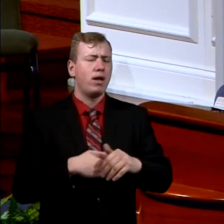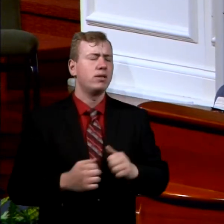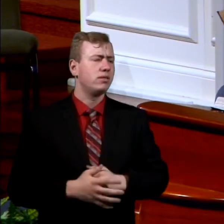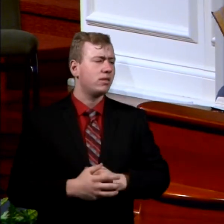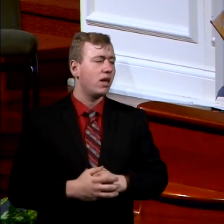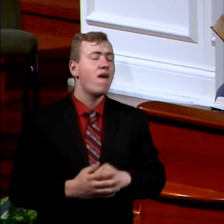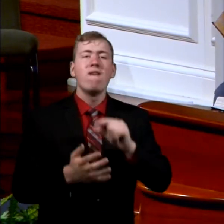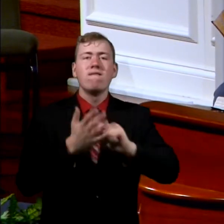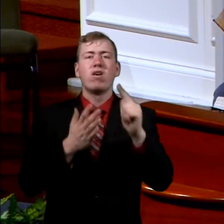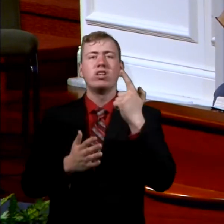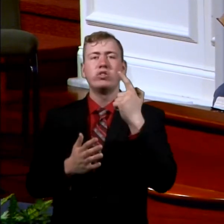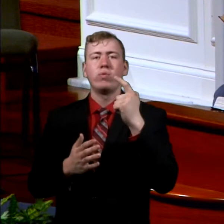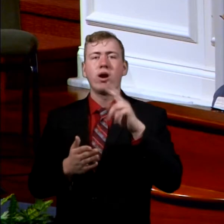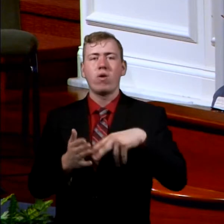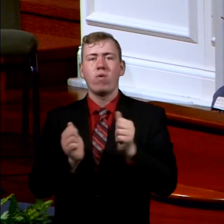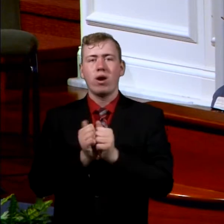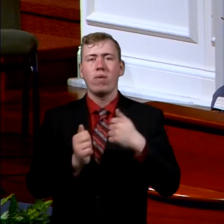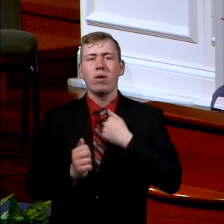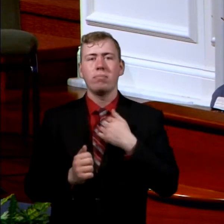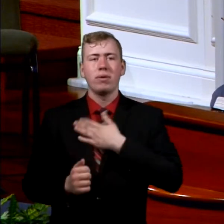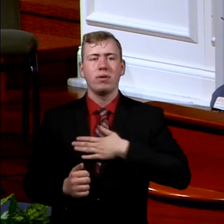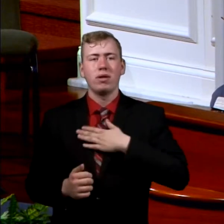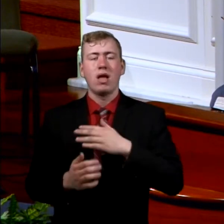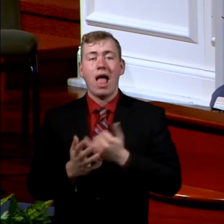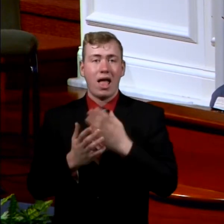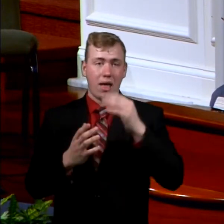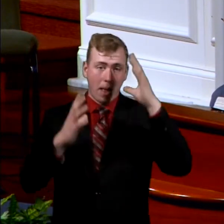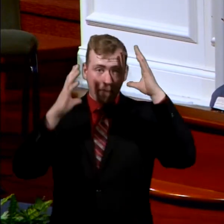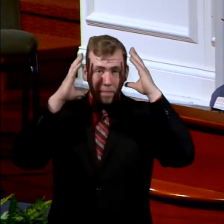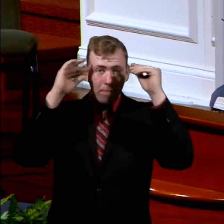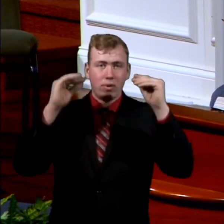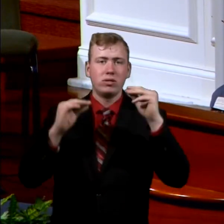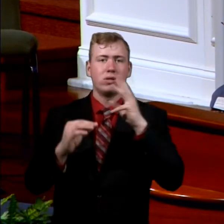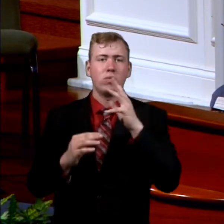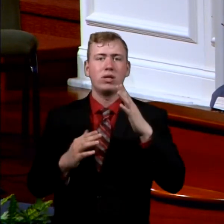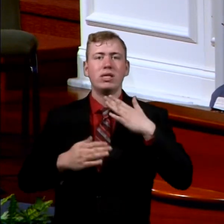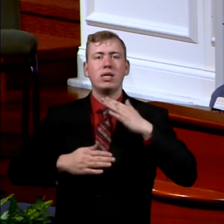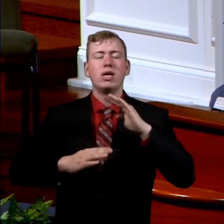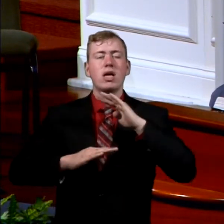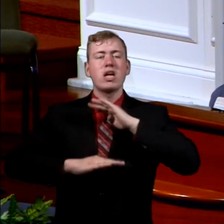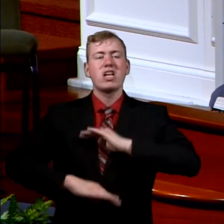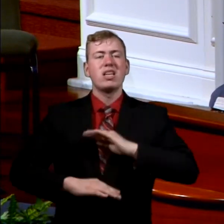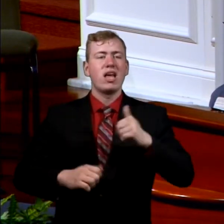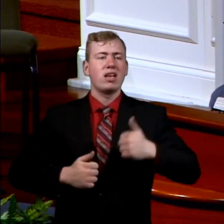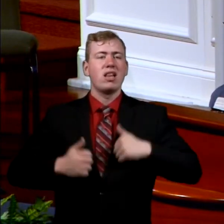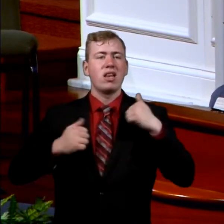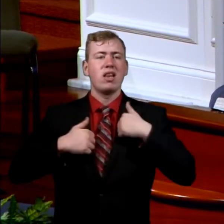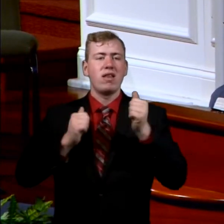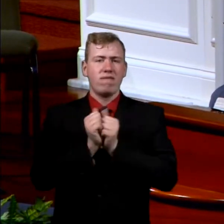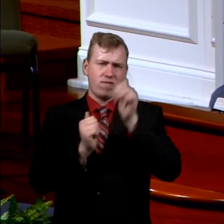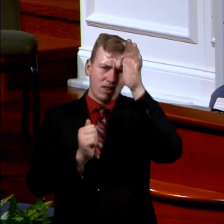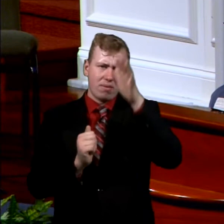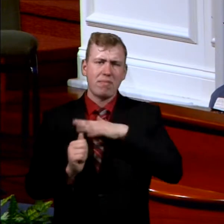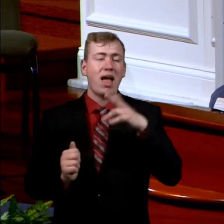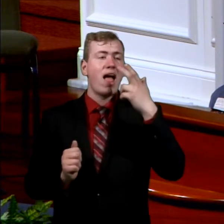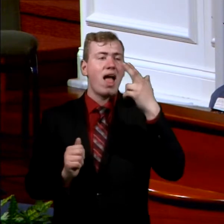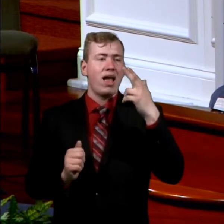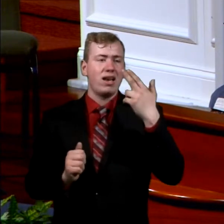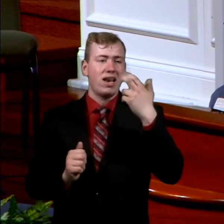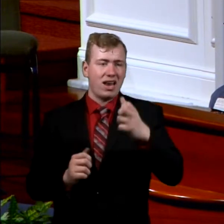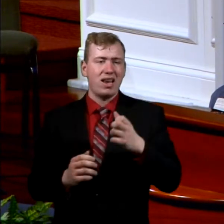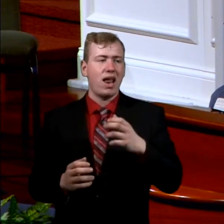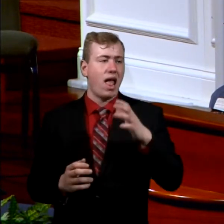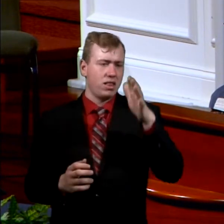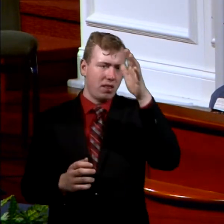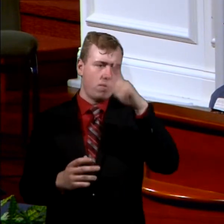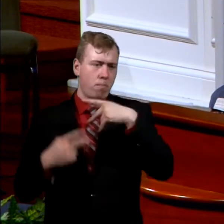Verse 21, read it with me, would you please. And Moses was Sipporah for